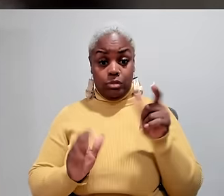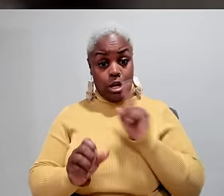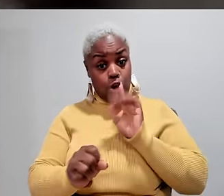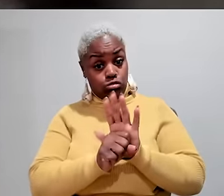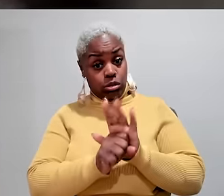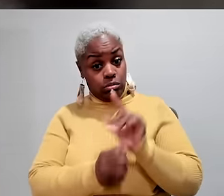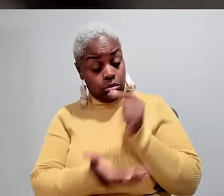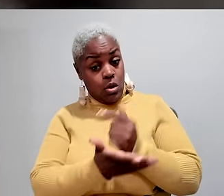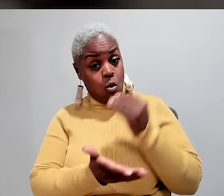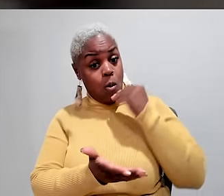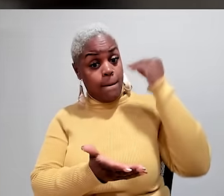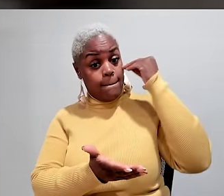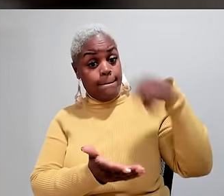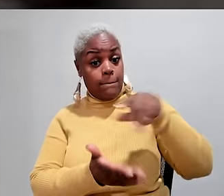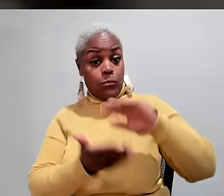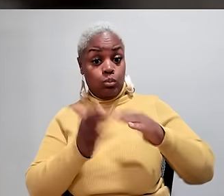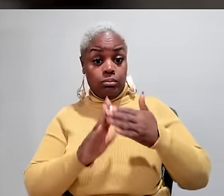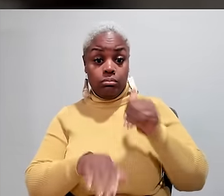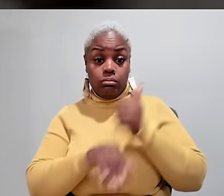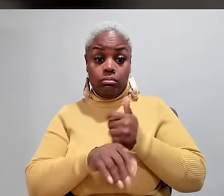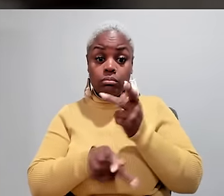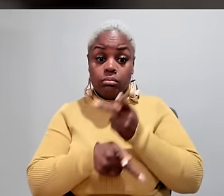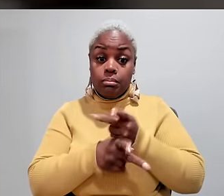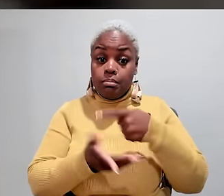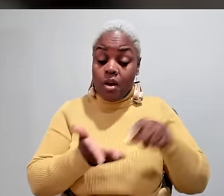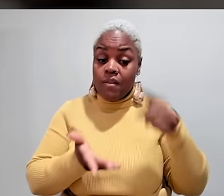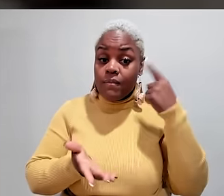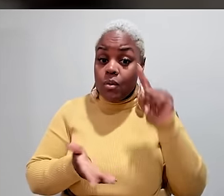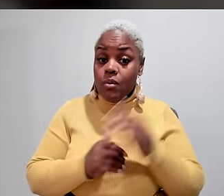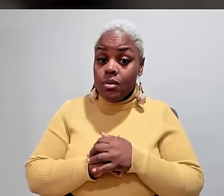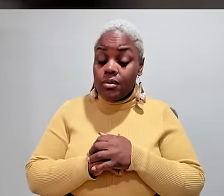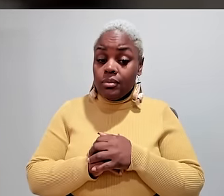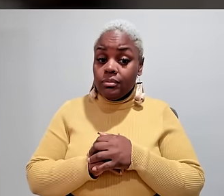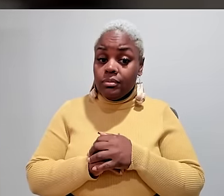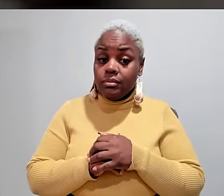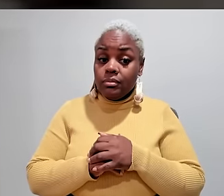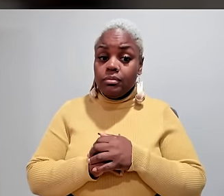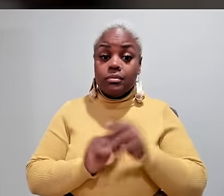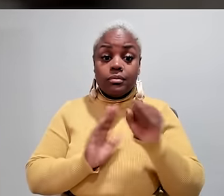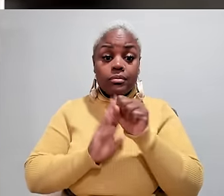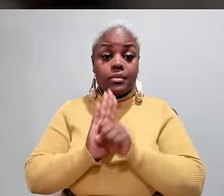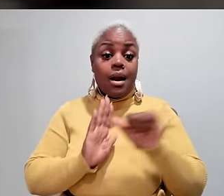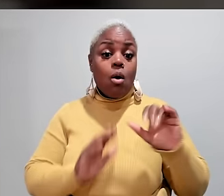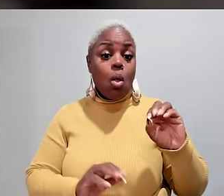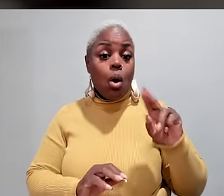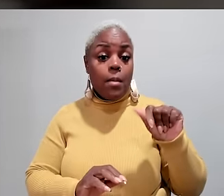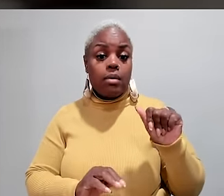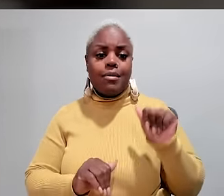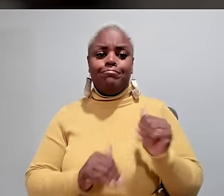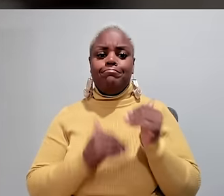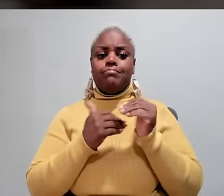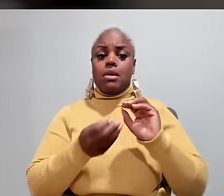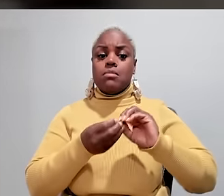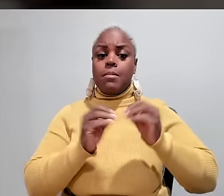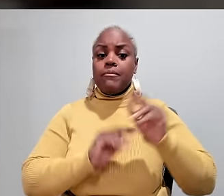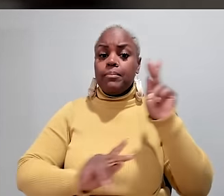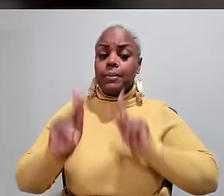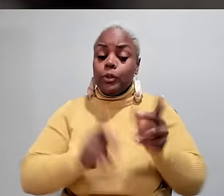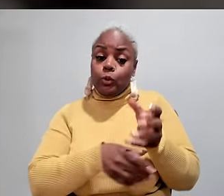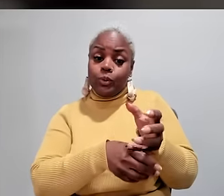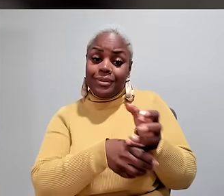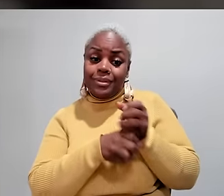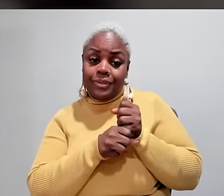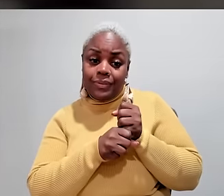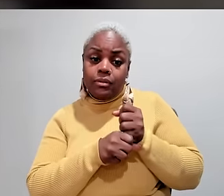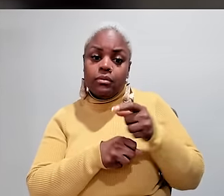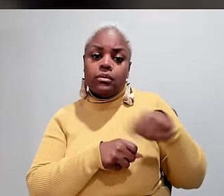doesn't guarantee that home and community-based care will be paid for. So, states like Oklahoma can limit the number